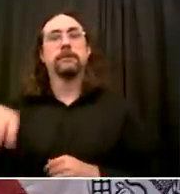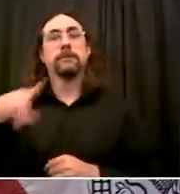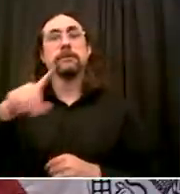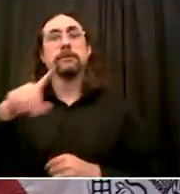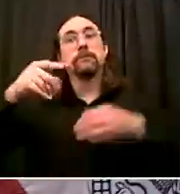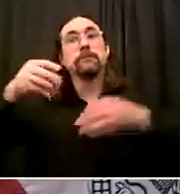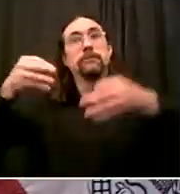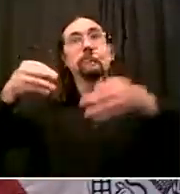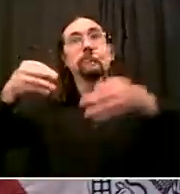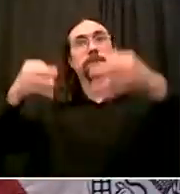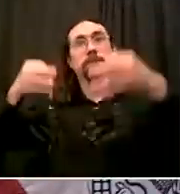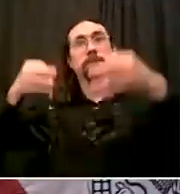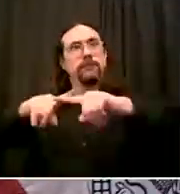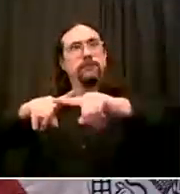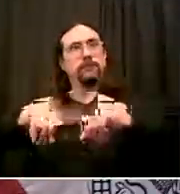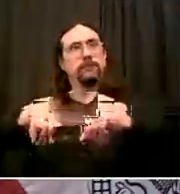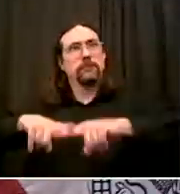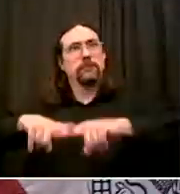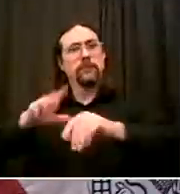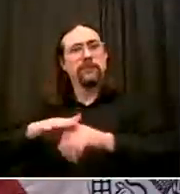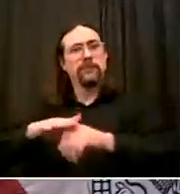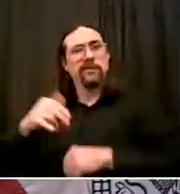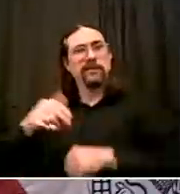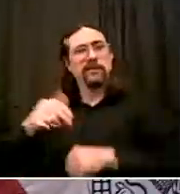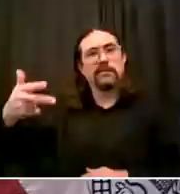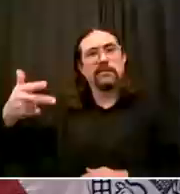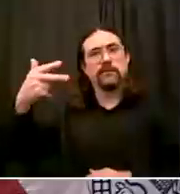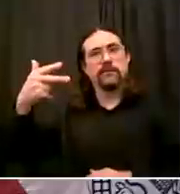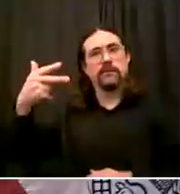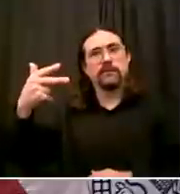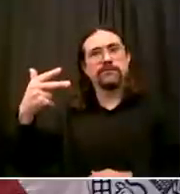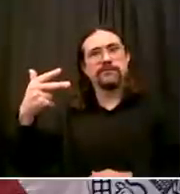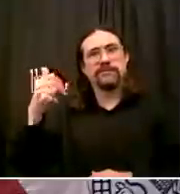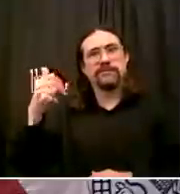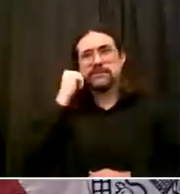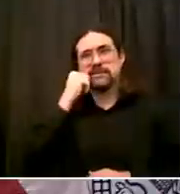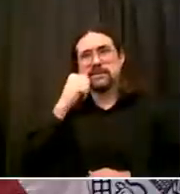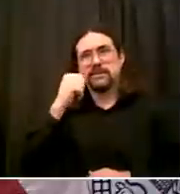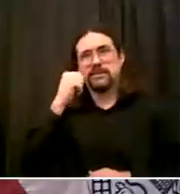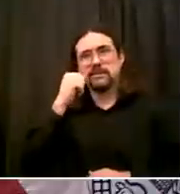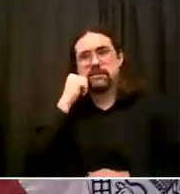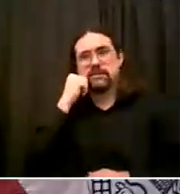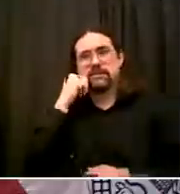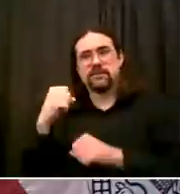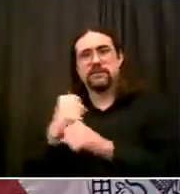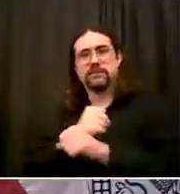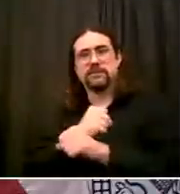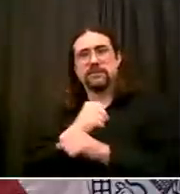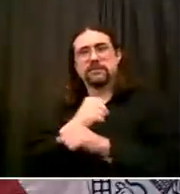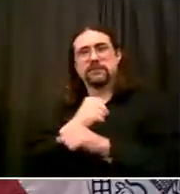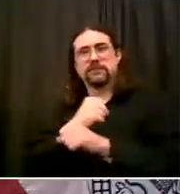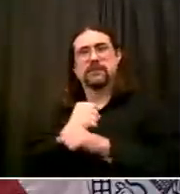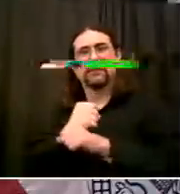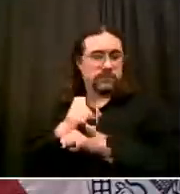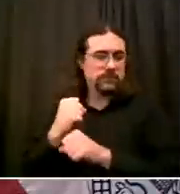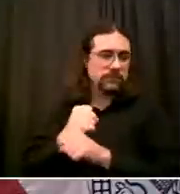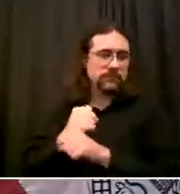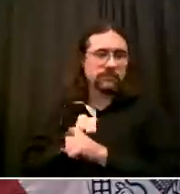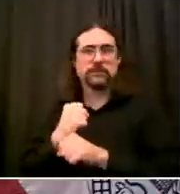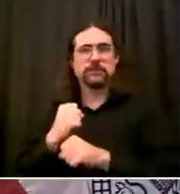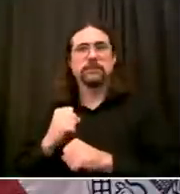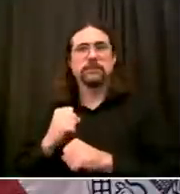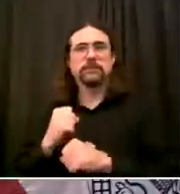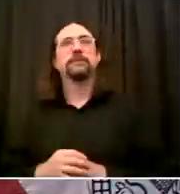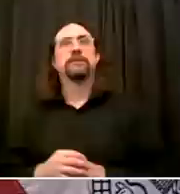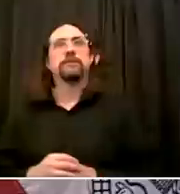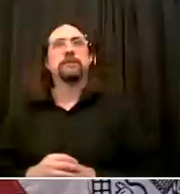Today we do not have a new approach ready But it's something I've asked the Chancellor to examine And come back